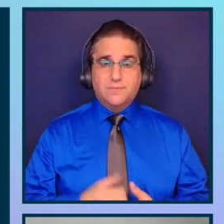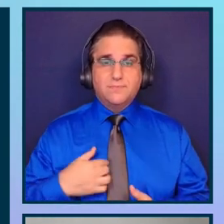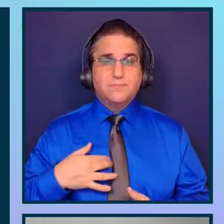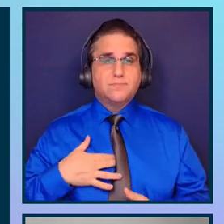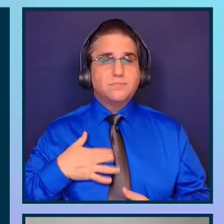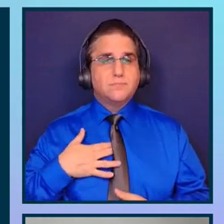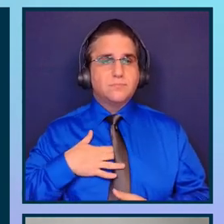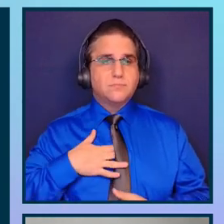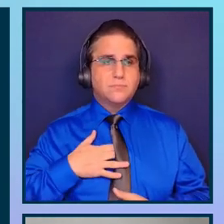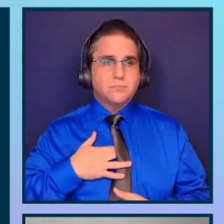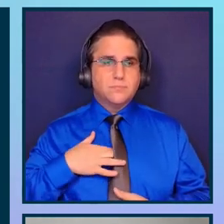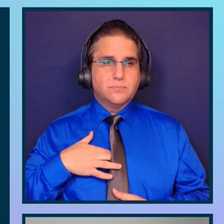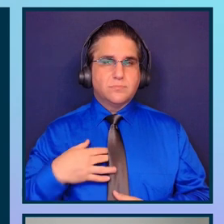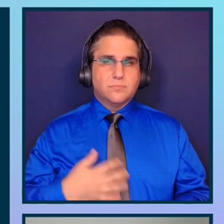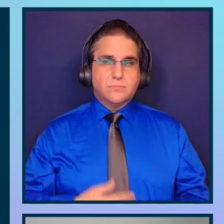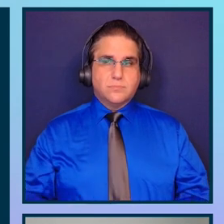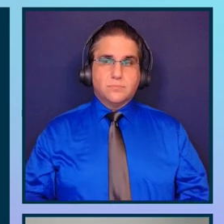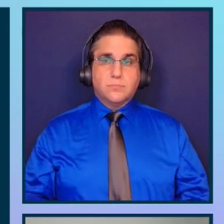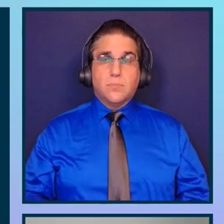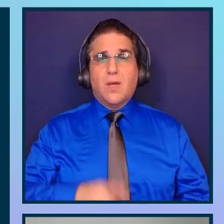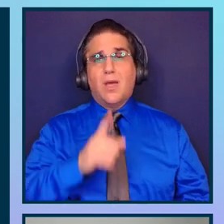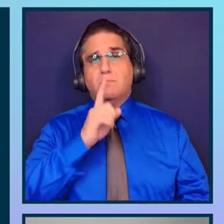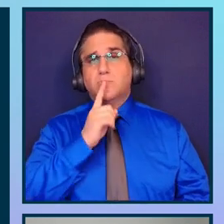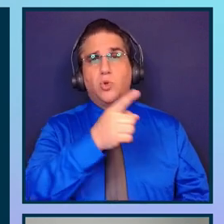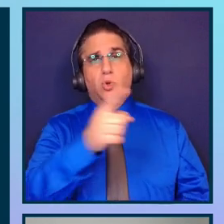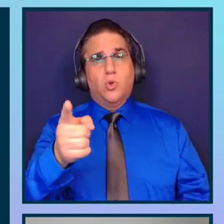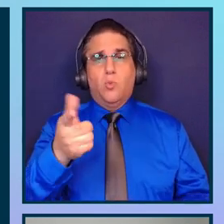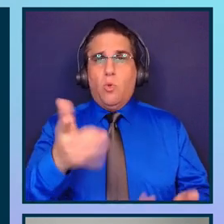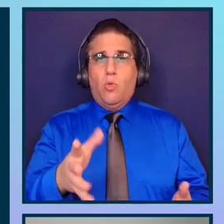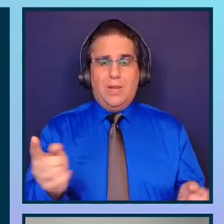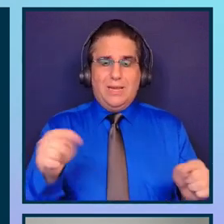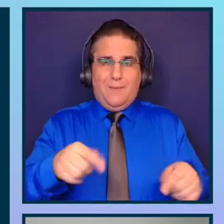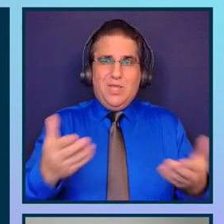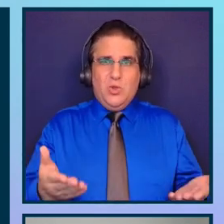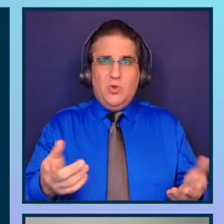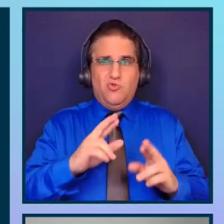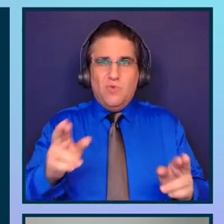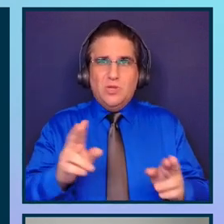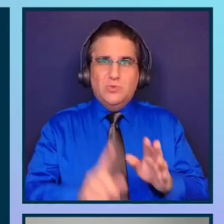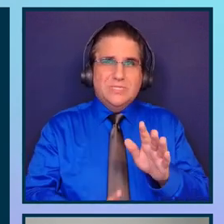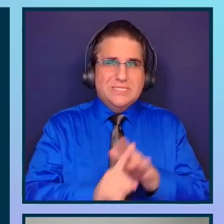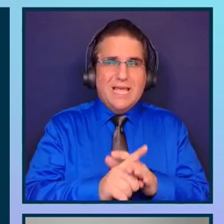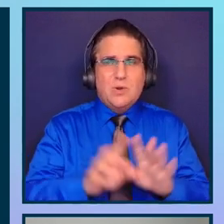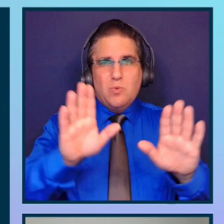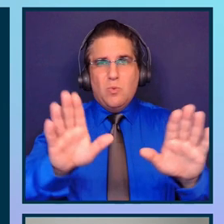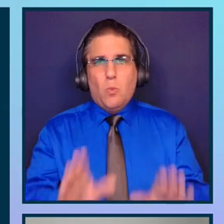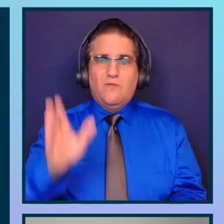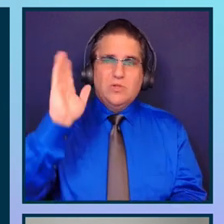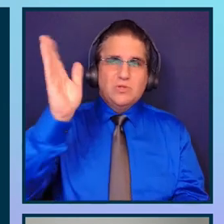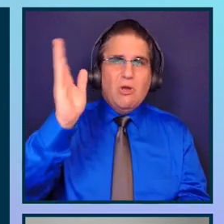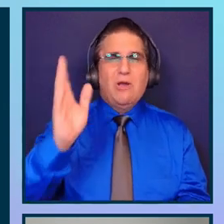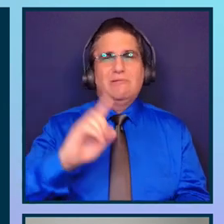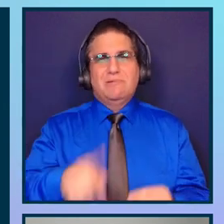I'm sure you've heard already and you are going to attend great talks in this conference about